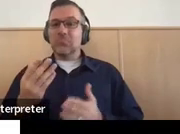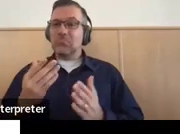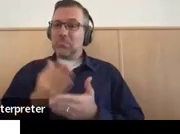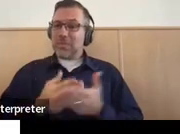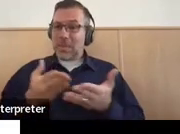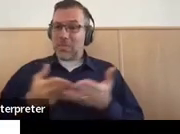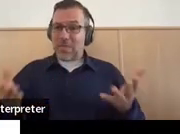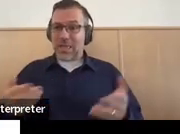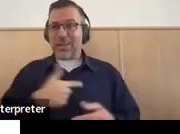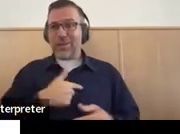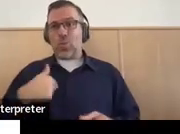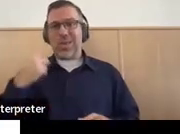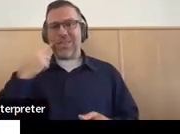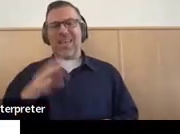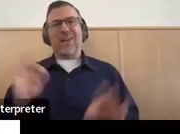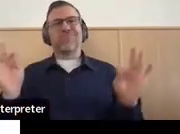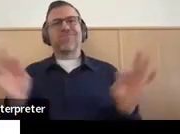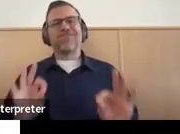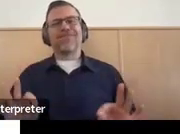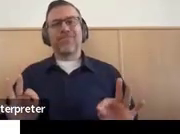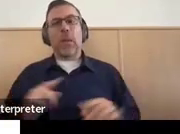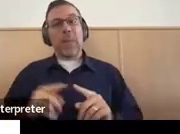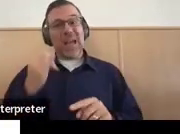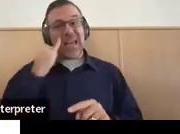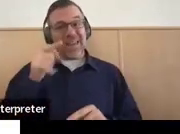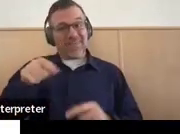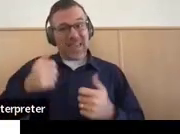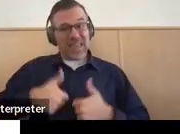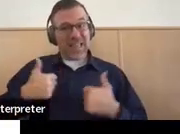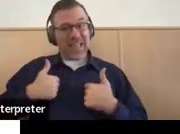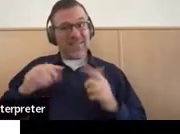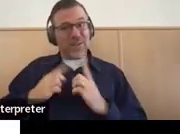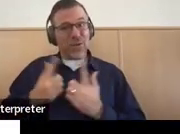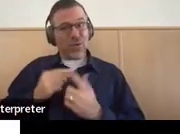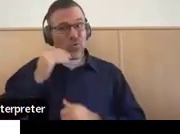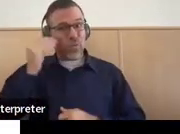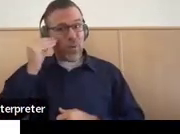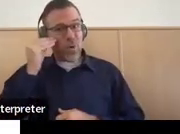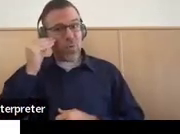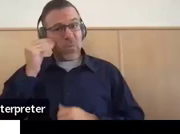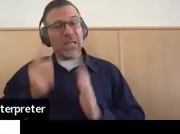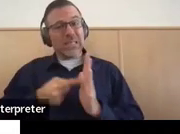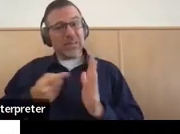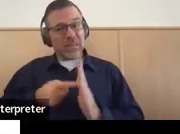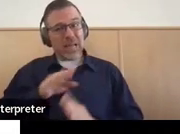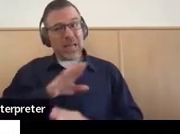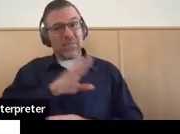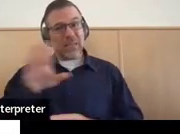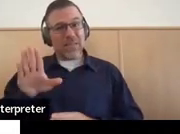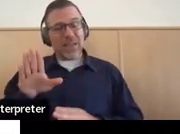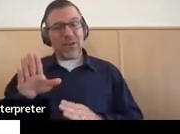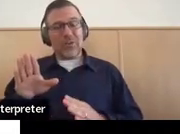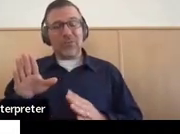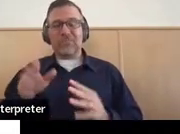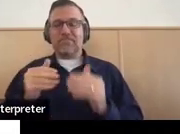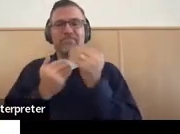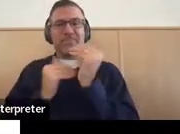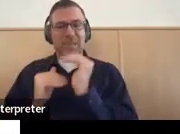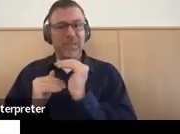but if folks are living in a group home, for instance, they may not be able to do that whenever they want to be able to do it.